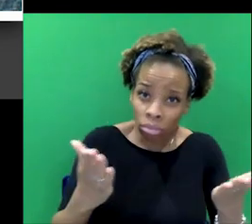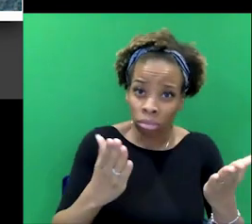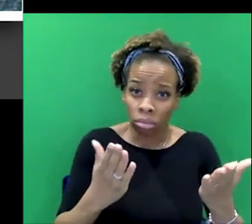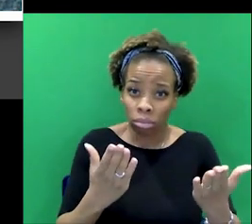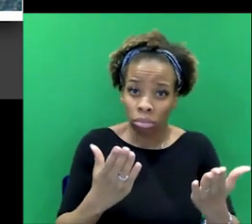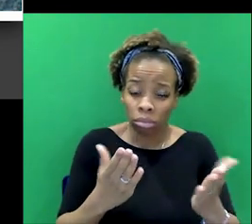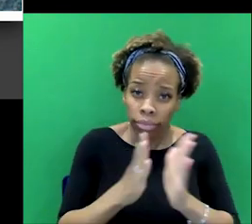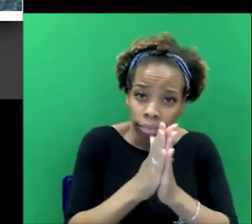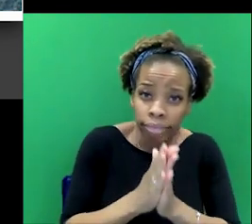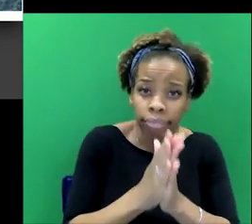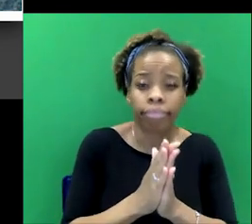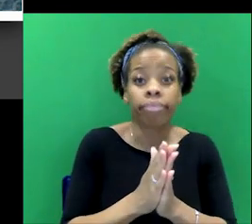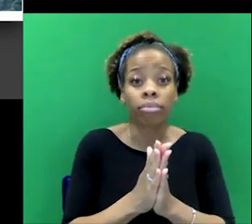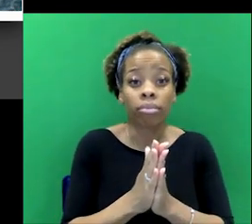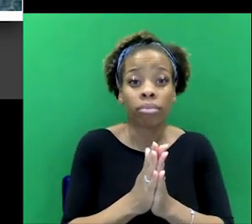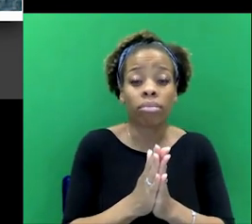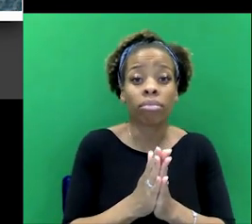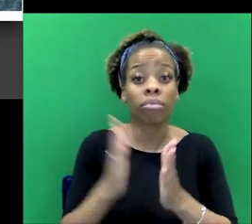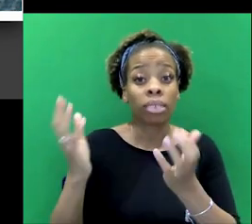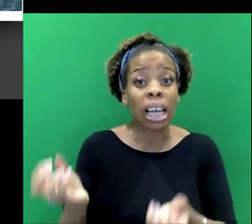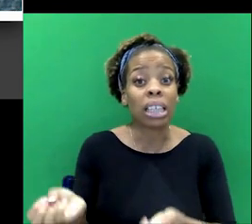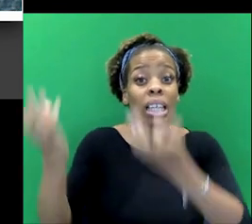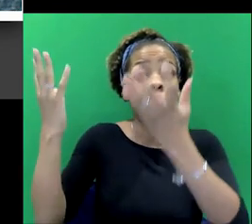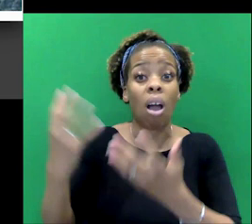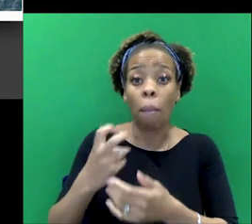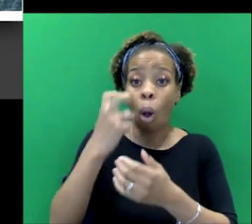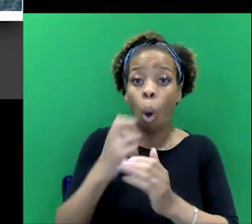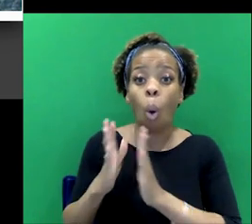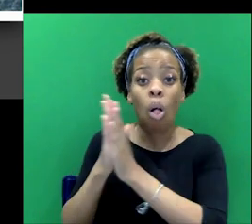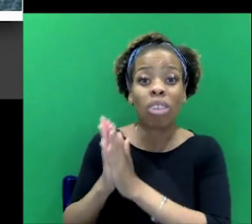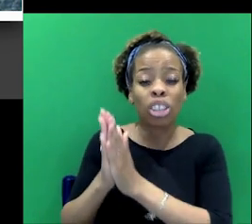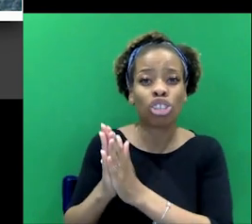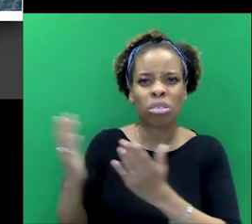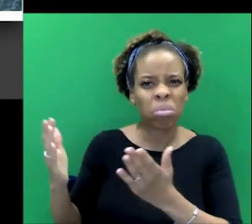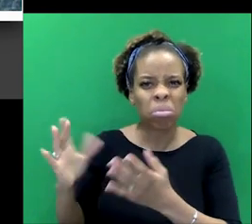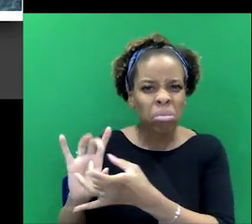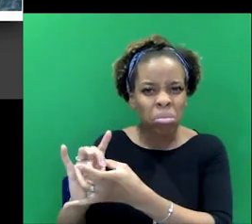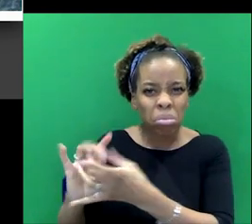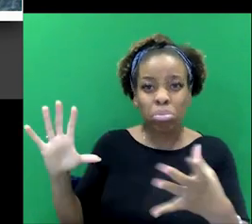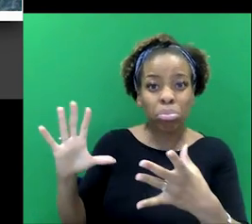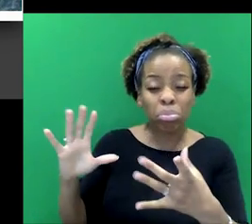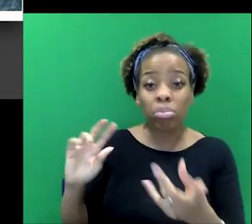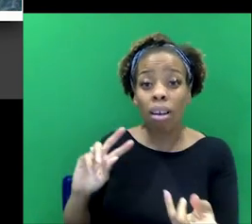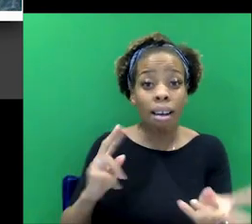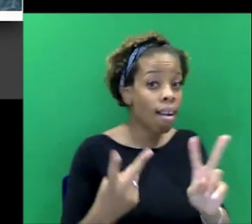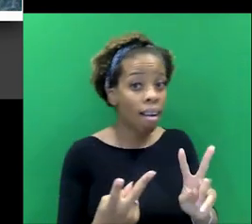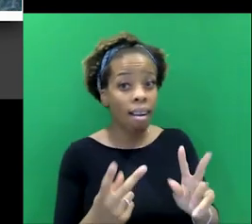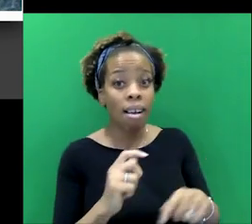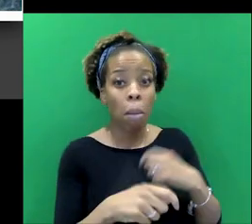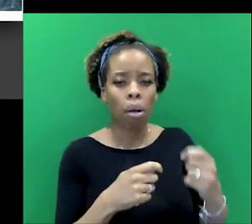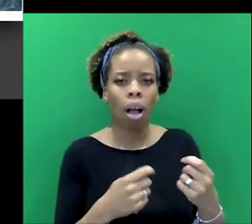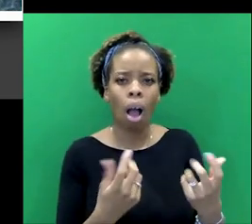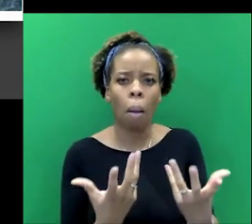of more fierce. So he denounces his faith and says, you know, how uncivilized it was, etc. And he, he wants to